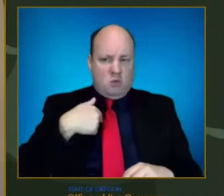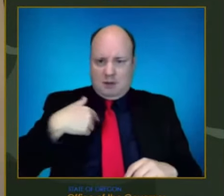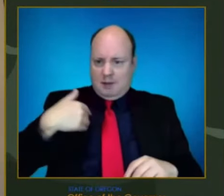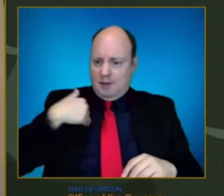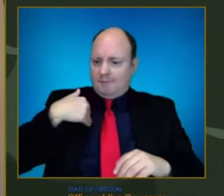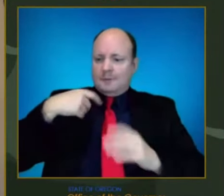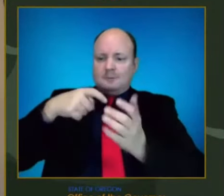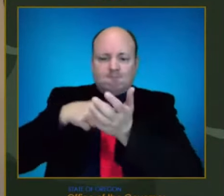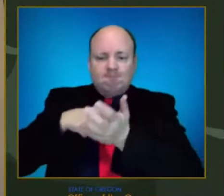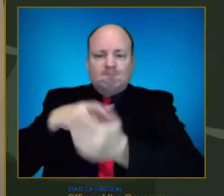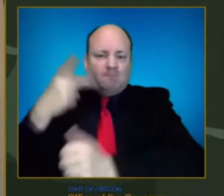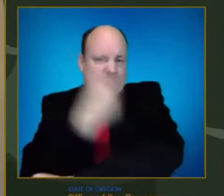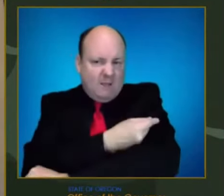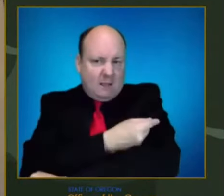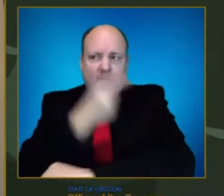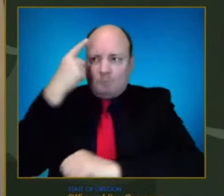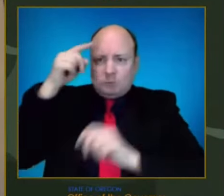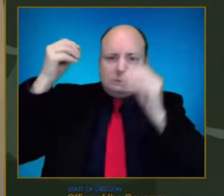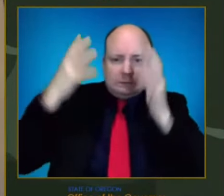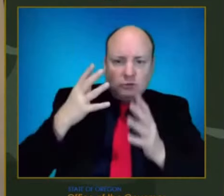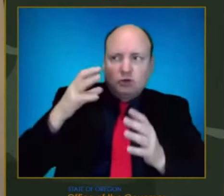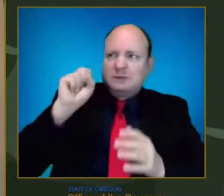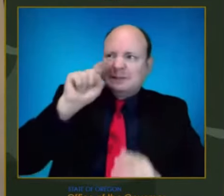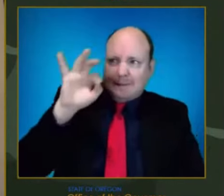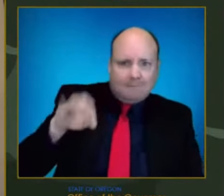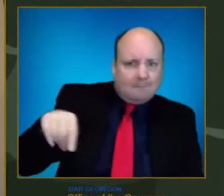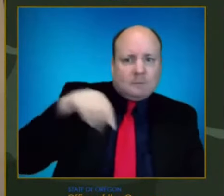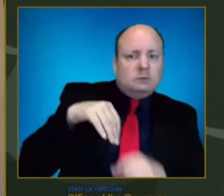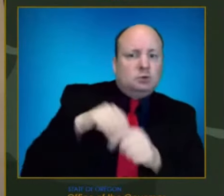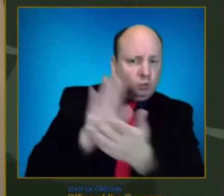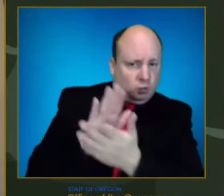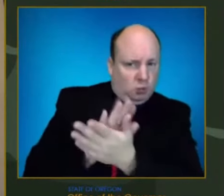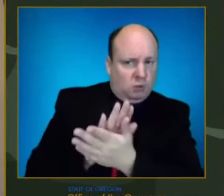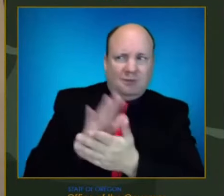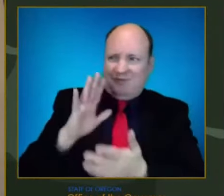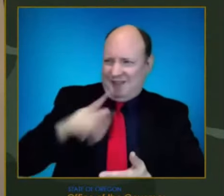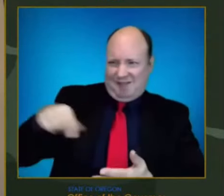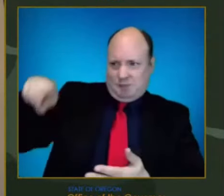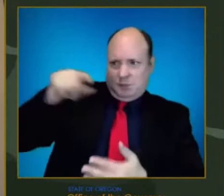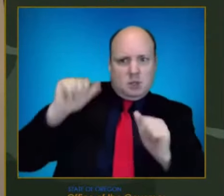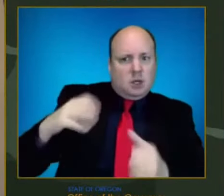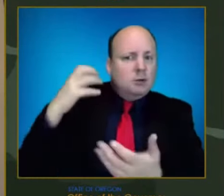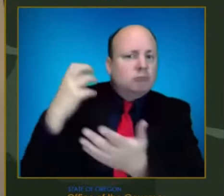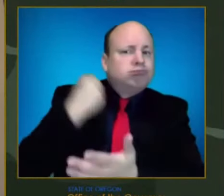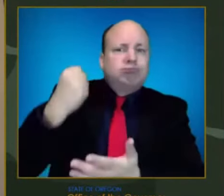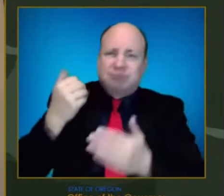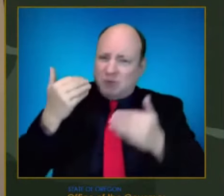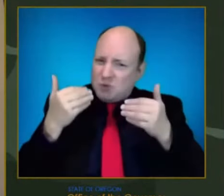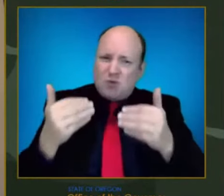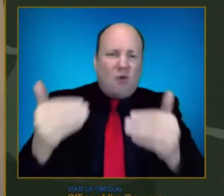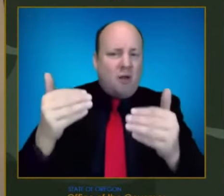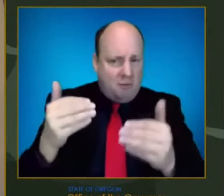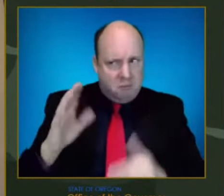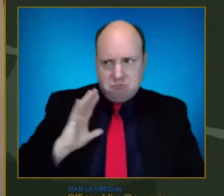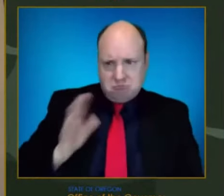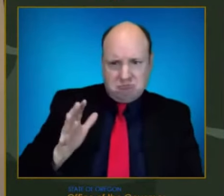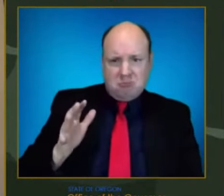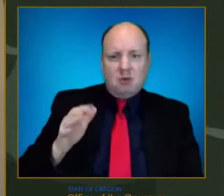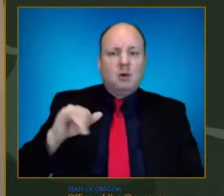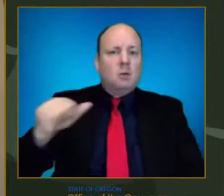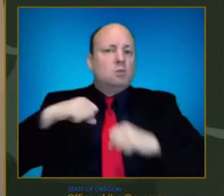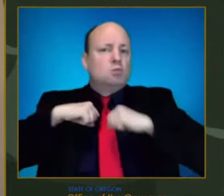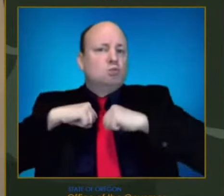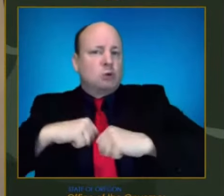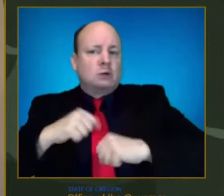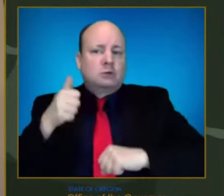and staff, and they've stepped up and gotten their vaccination. That protects themselves, the families they return home to, and the broader school community.